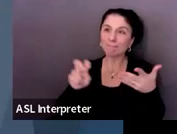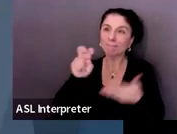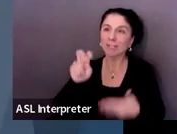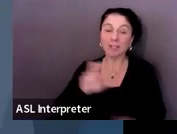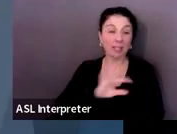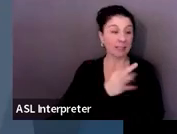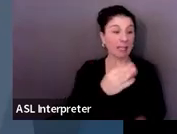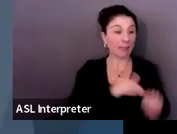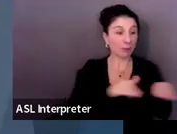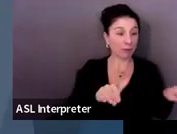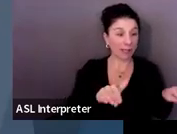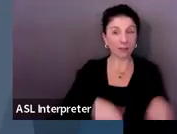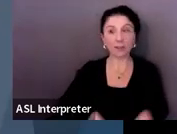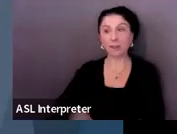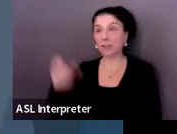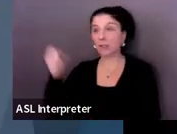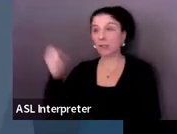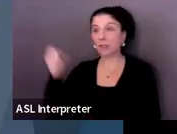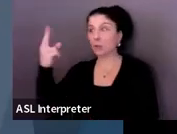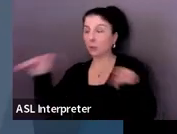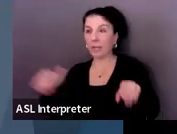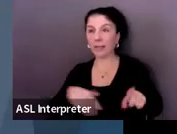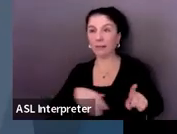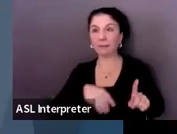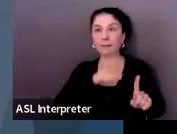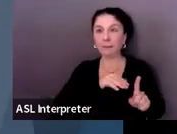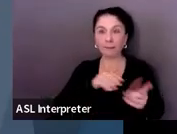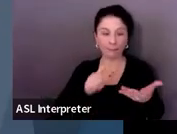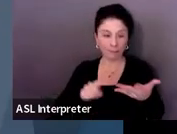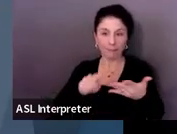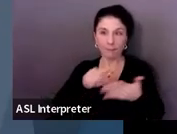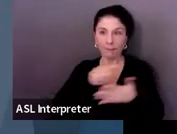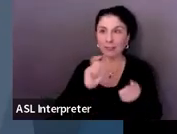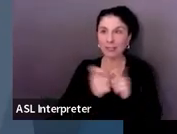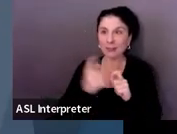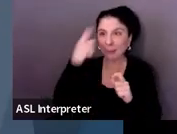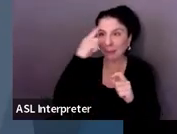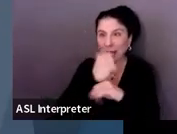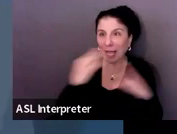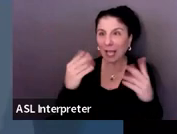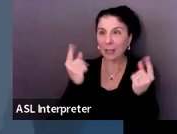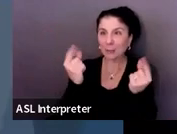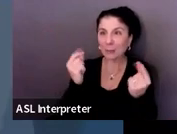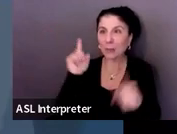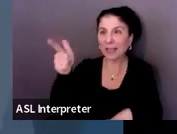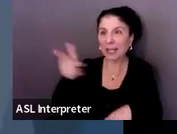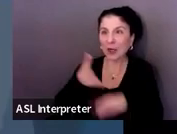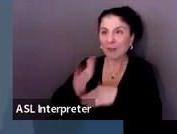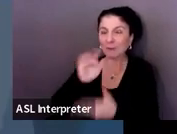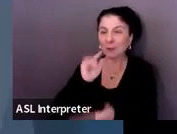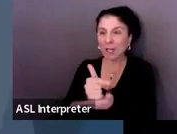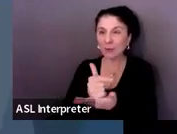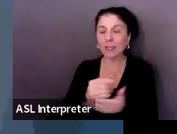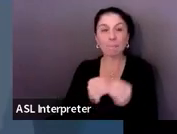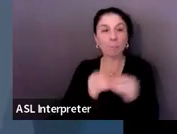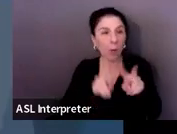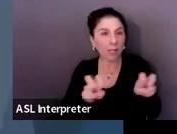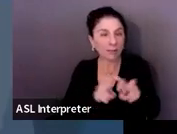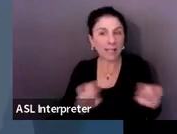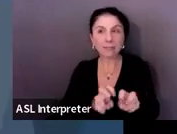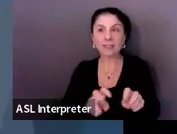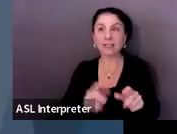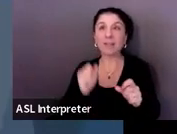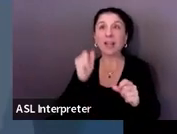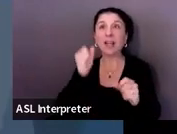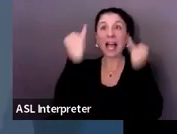grader, by the in between, they're going to change their mind 500 times about what they want to do. And as you do more assessments with them, it'll kind of whittle it